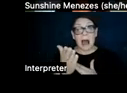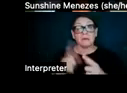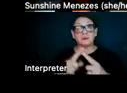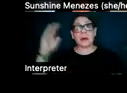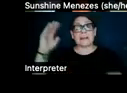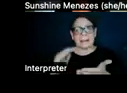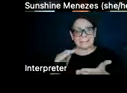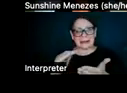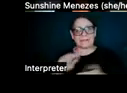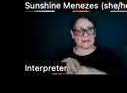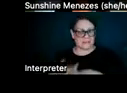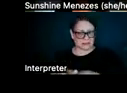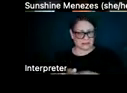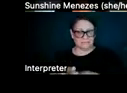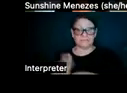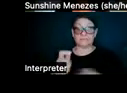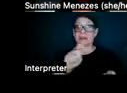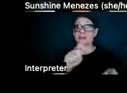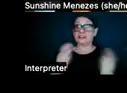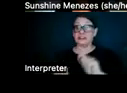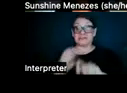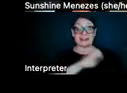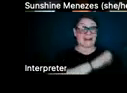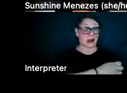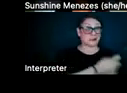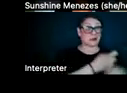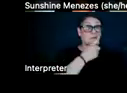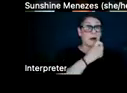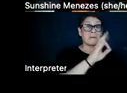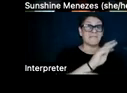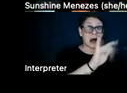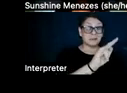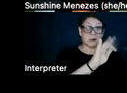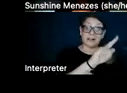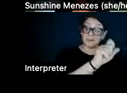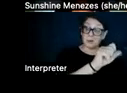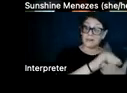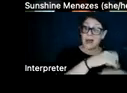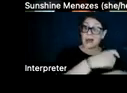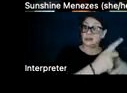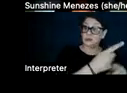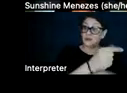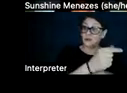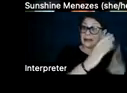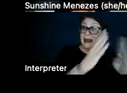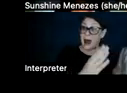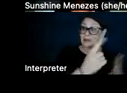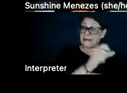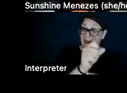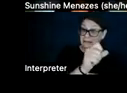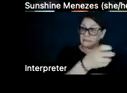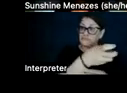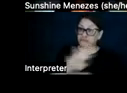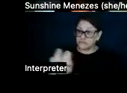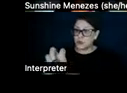worst effects, shifting our energy systems away from fossil fuels that produce greenhouse gases, and moving toward